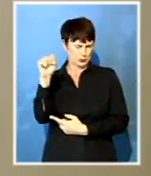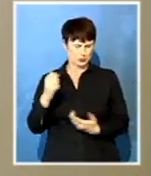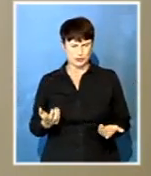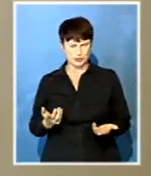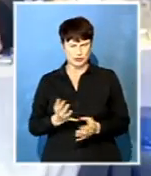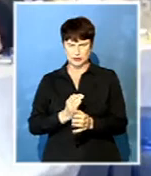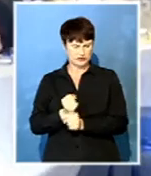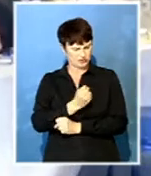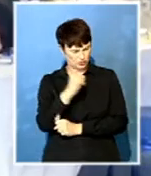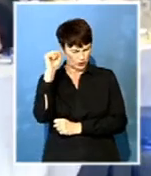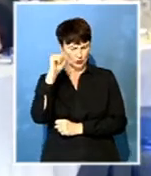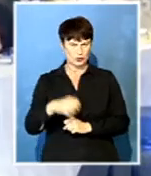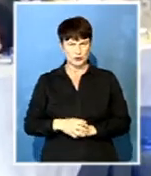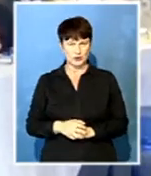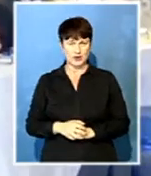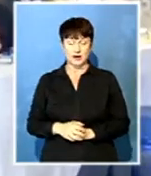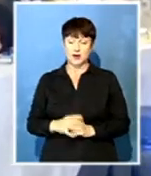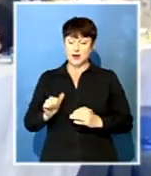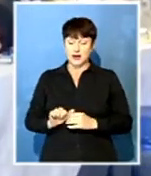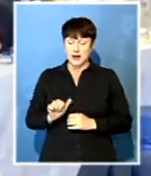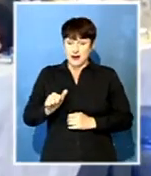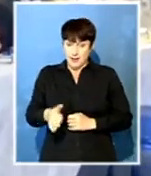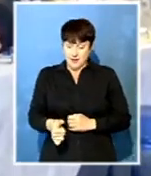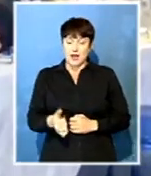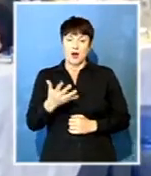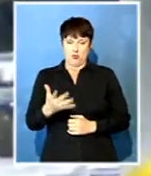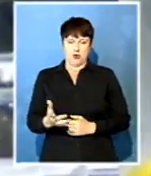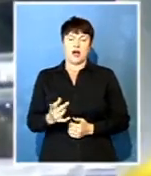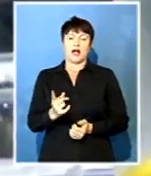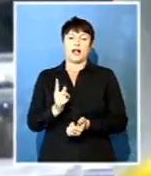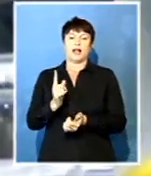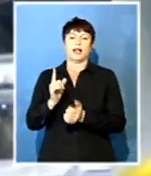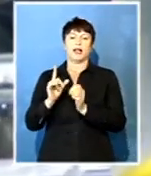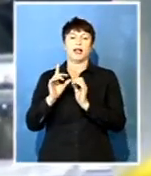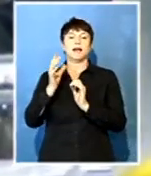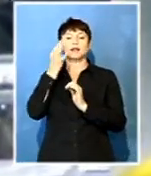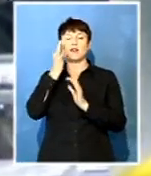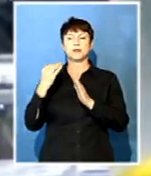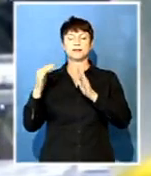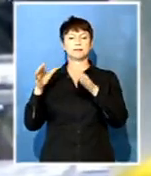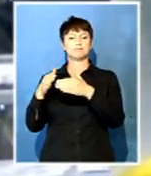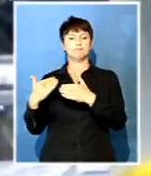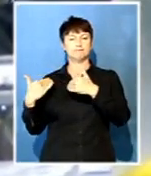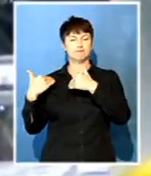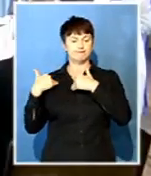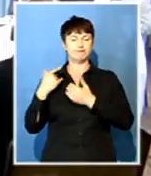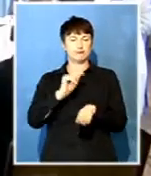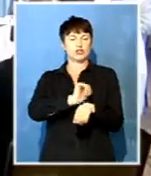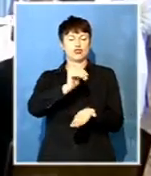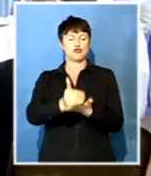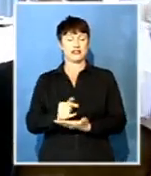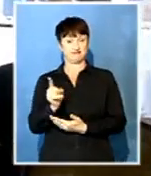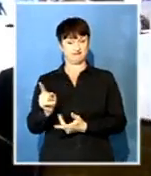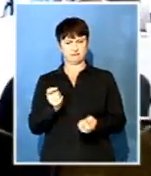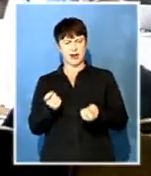no, no, no. The Treasury will be next in the firing line to explain these and other deals between SOEs